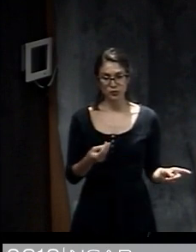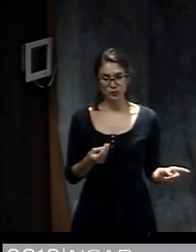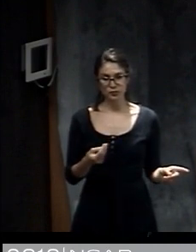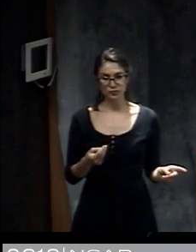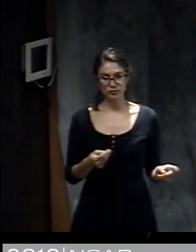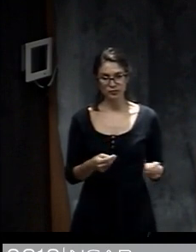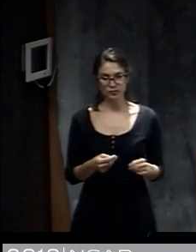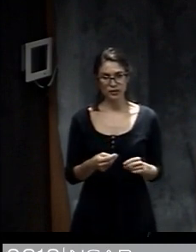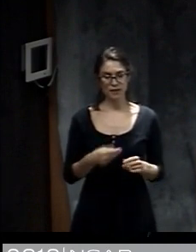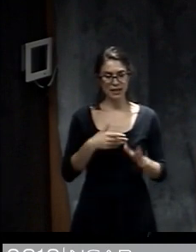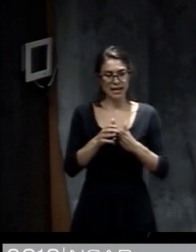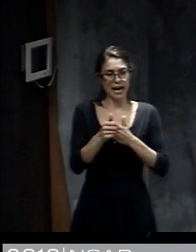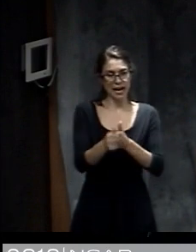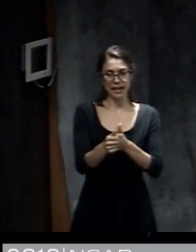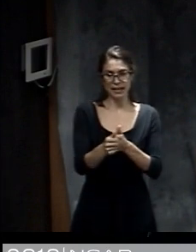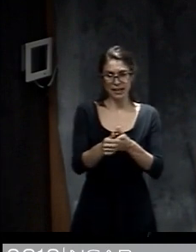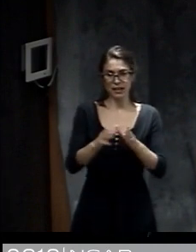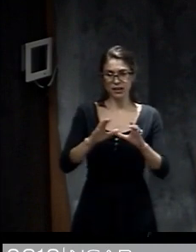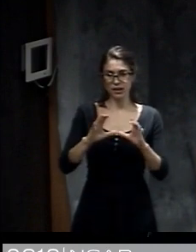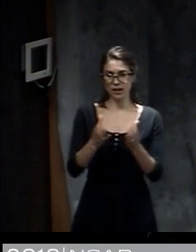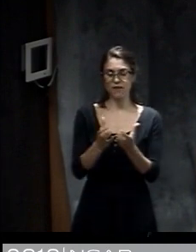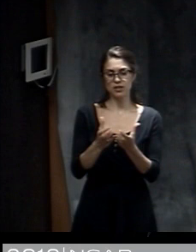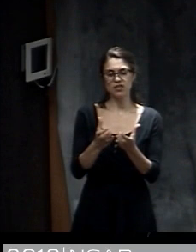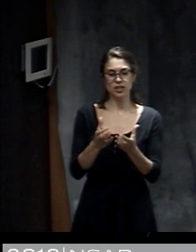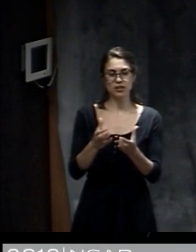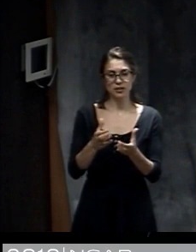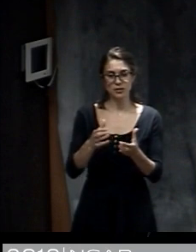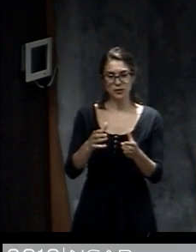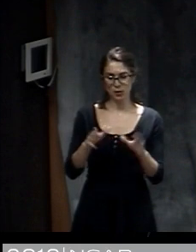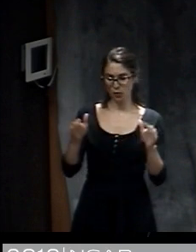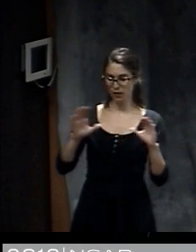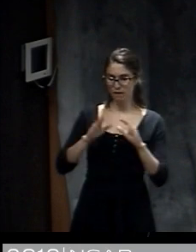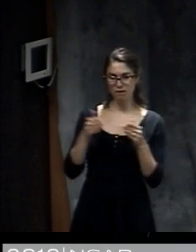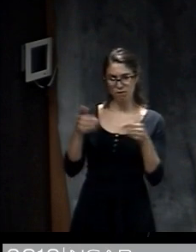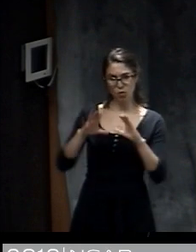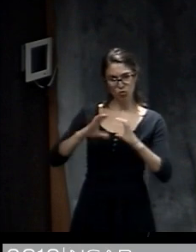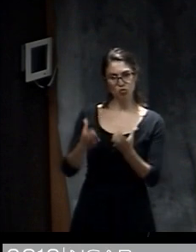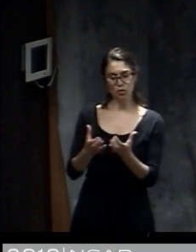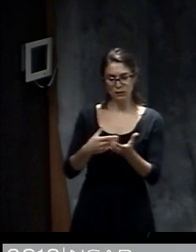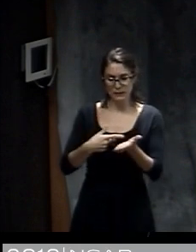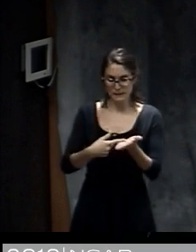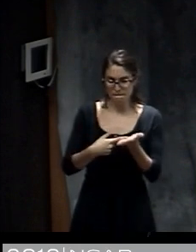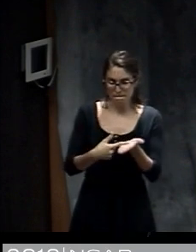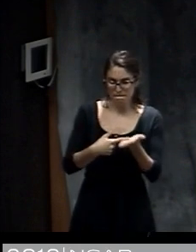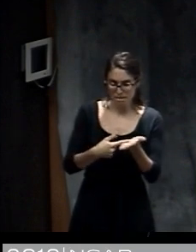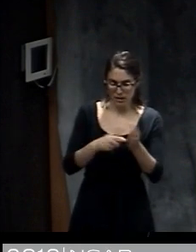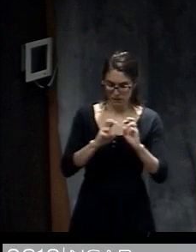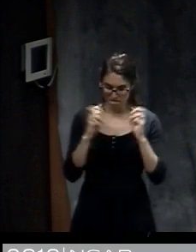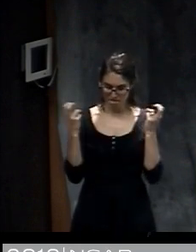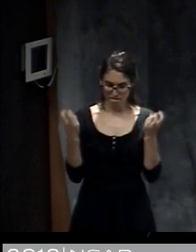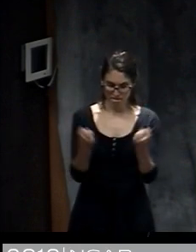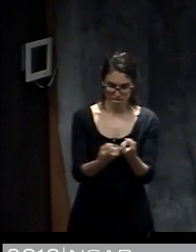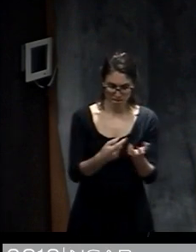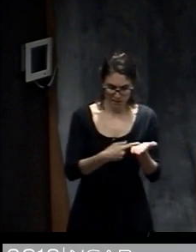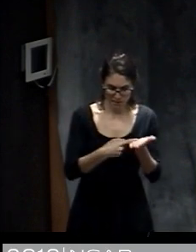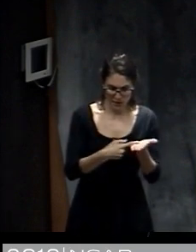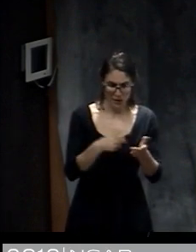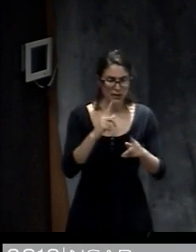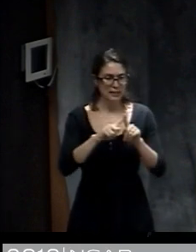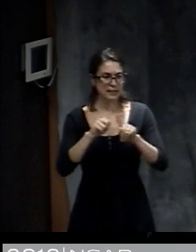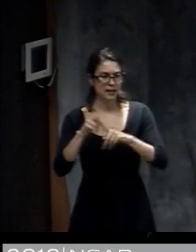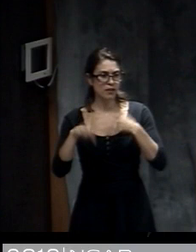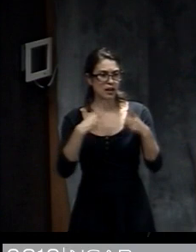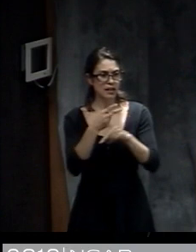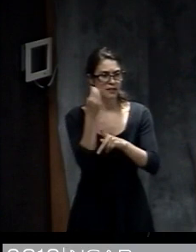a group of people where we can talk with them about about what they would think about different kinds of information or the kinds of